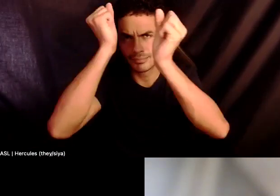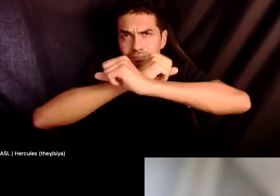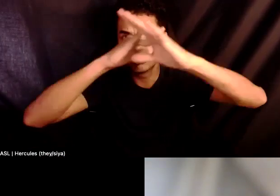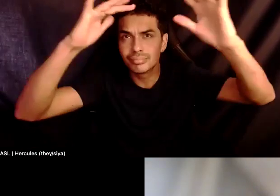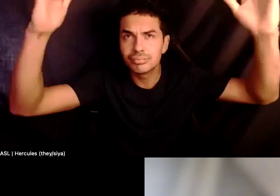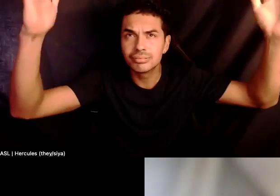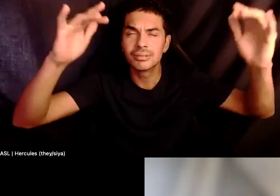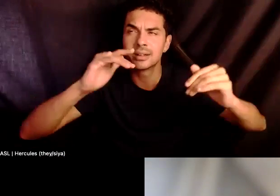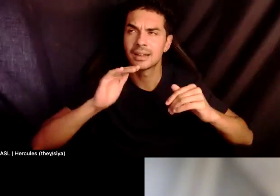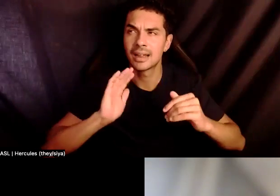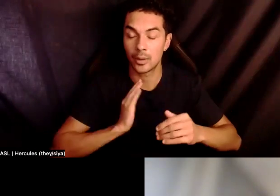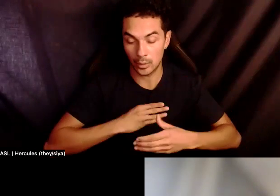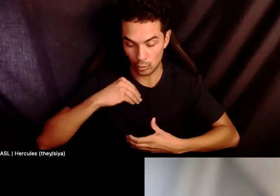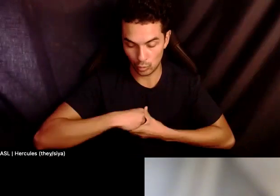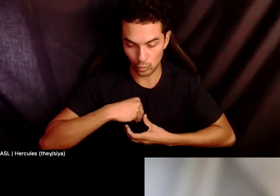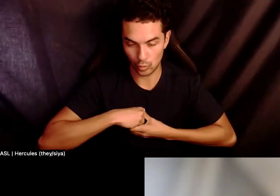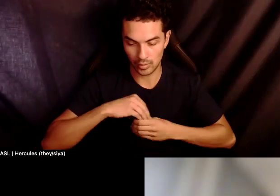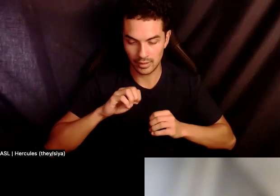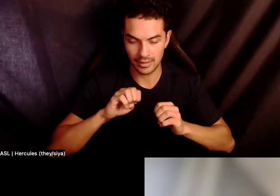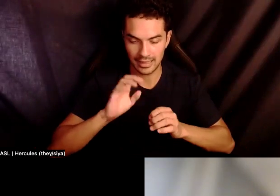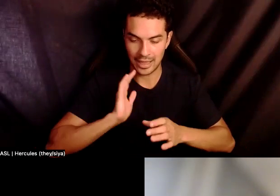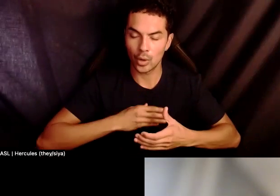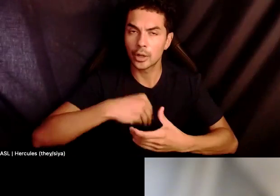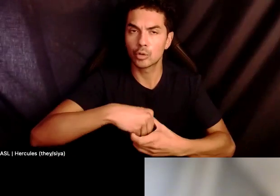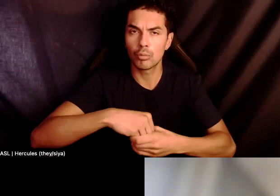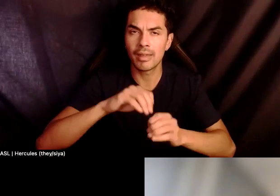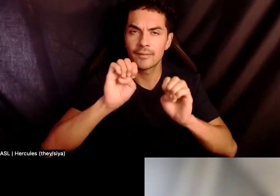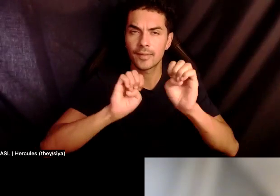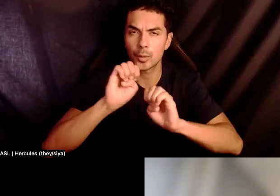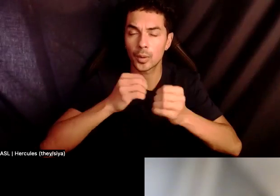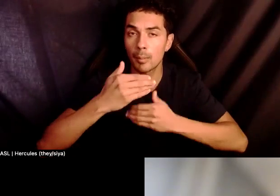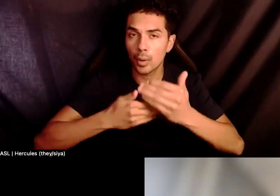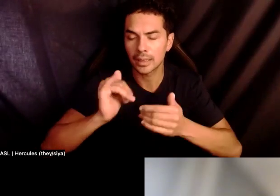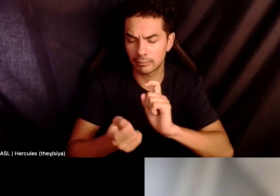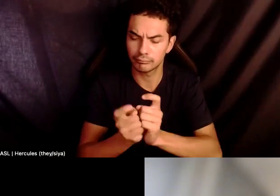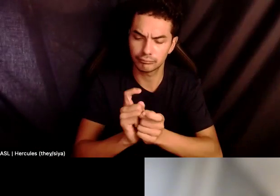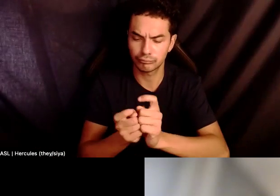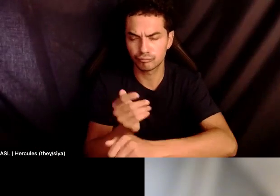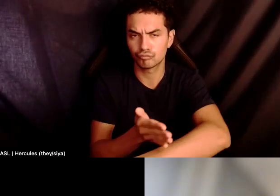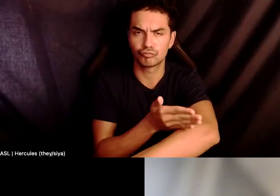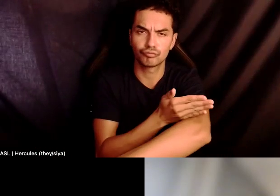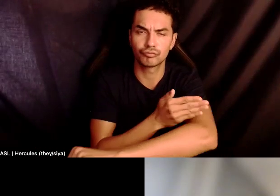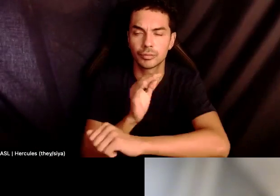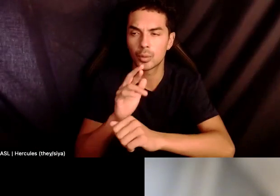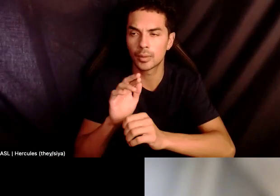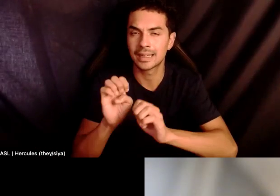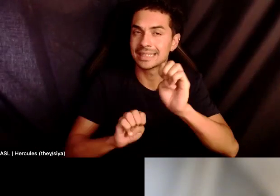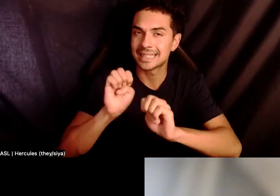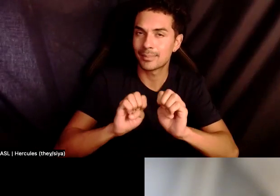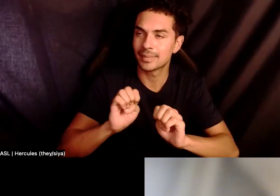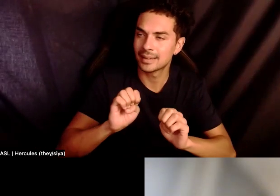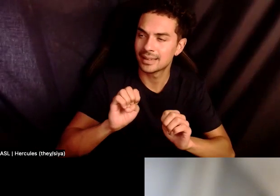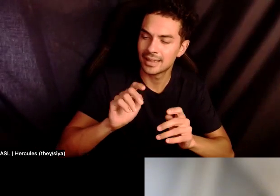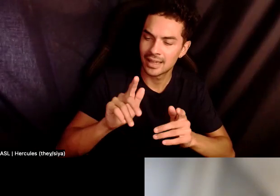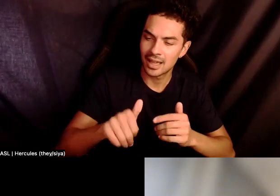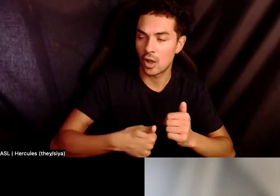updating our internal evaluation practices or being able to examine another evaluation tool